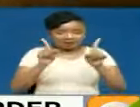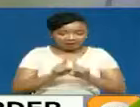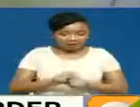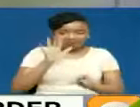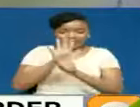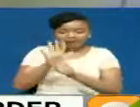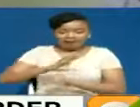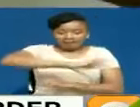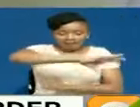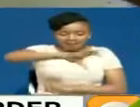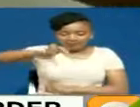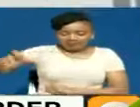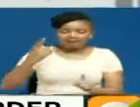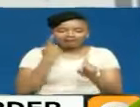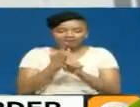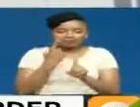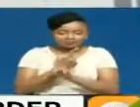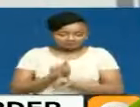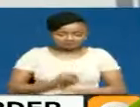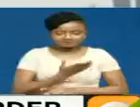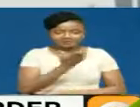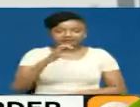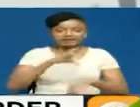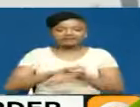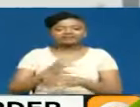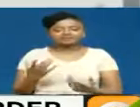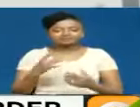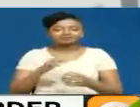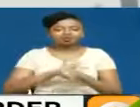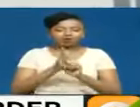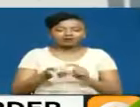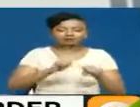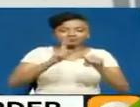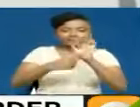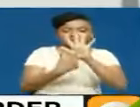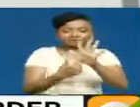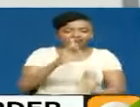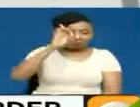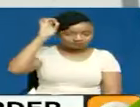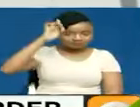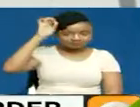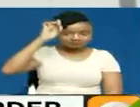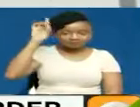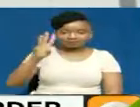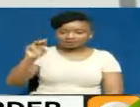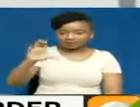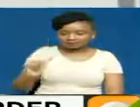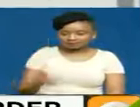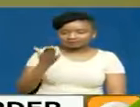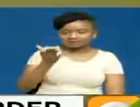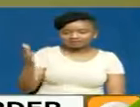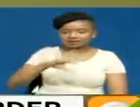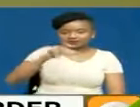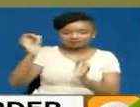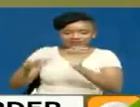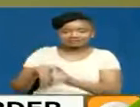recording a surge in COVID-19 infections. Nyandara County Assembly being the latest victim, as normal operations will for